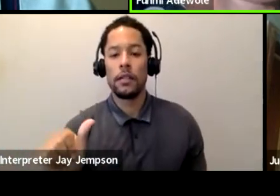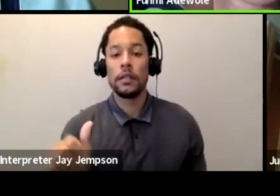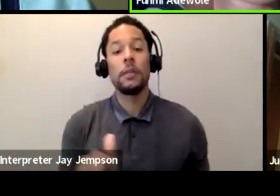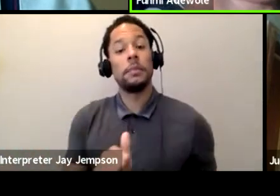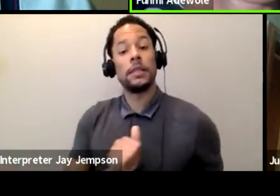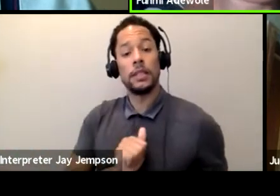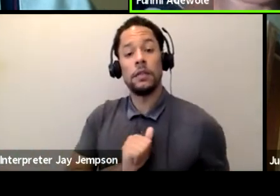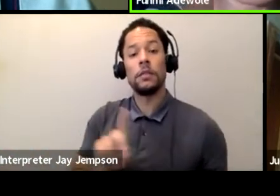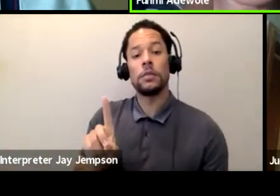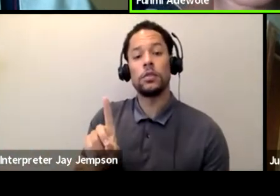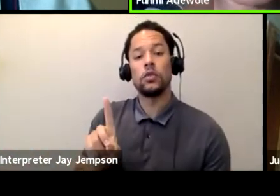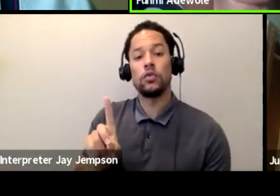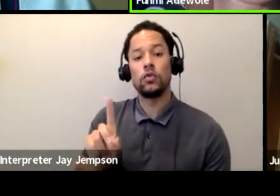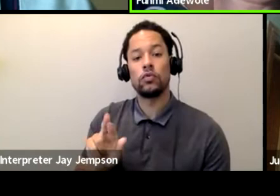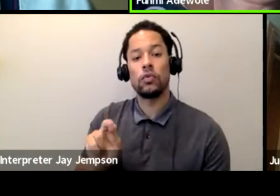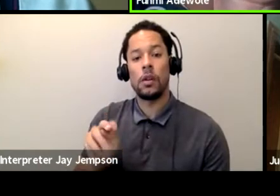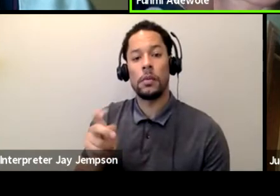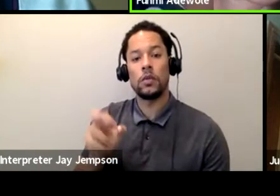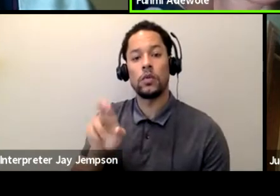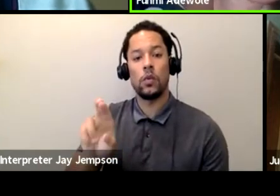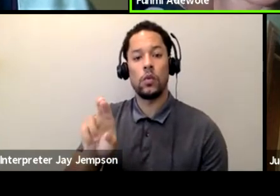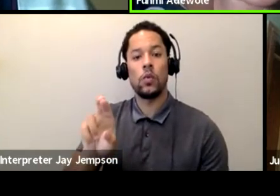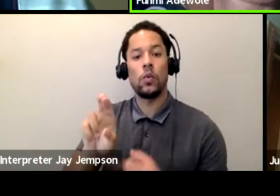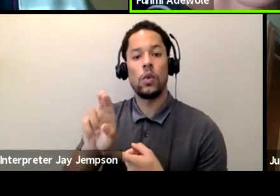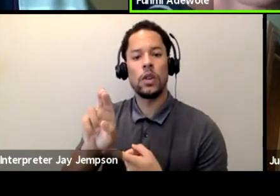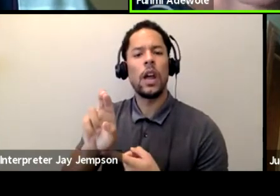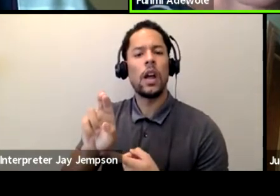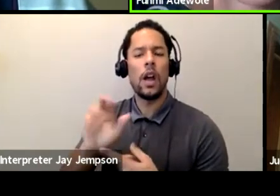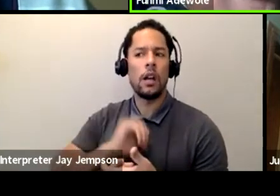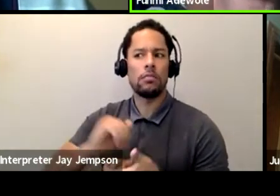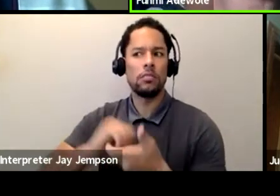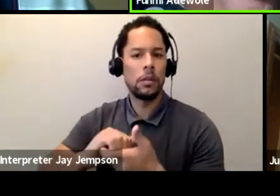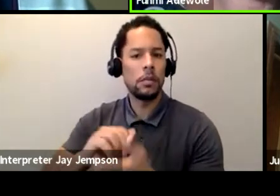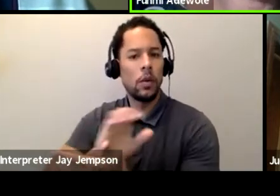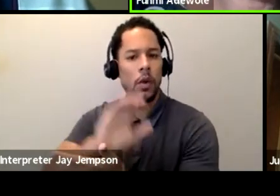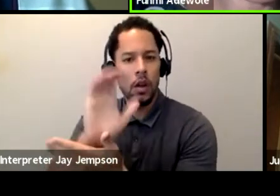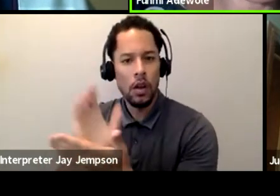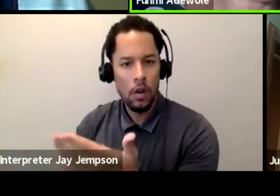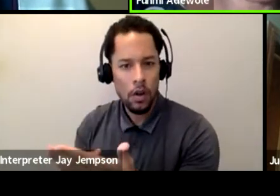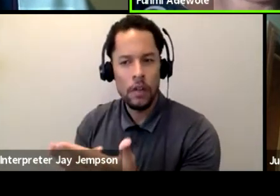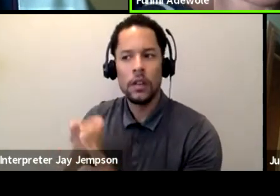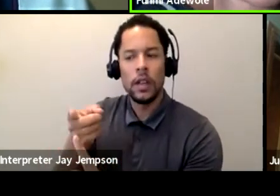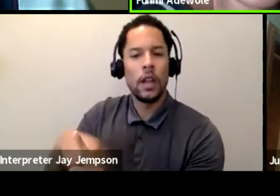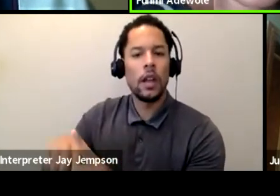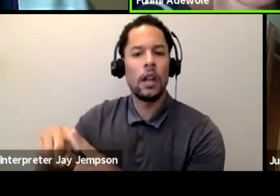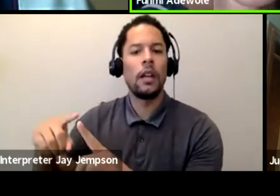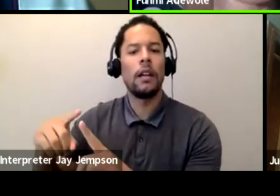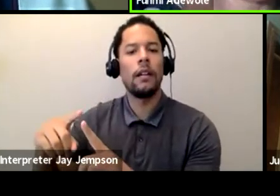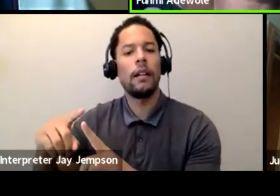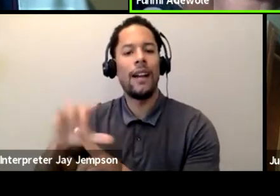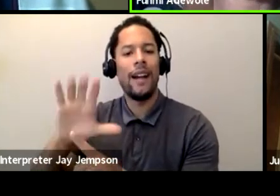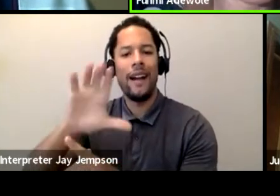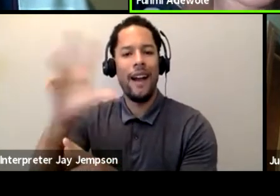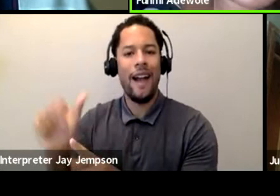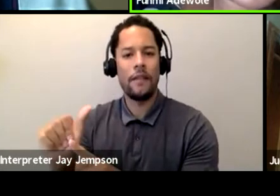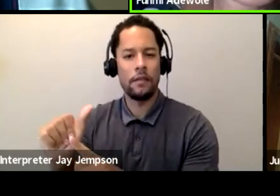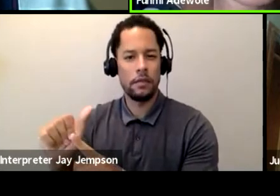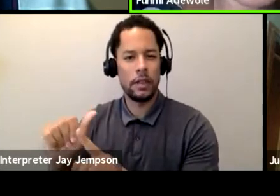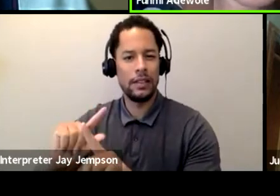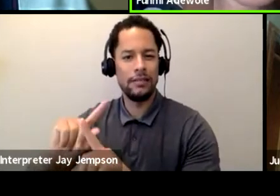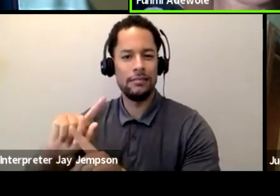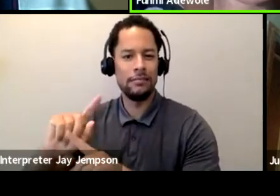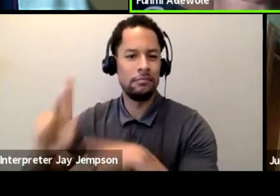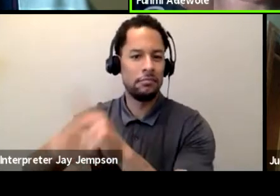I work mainly with choreographers who mix African forms with different other types of genres on